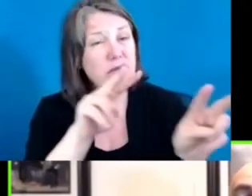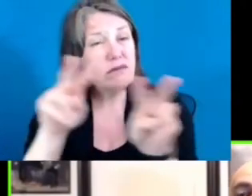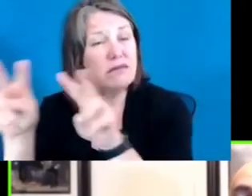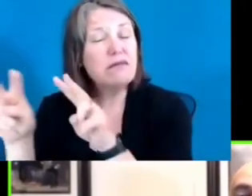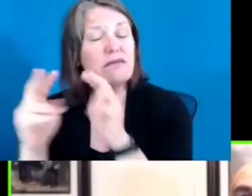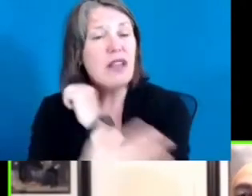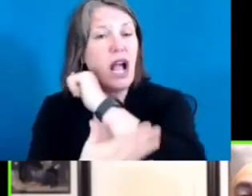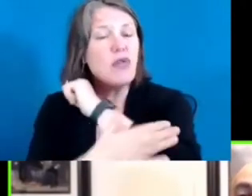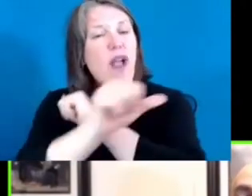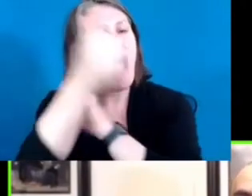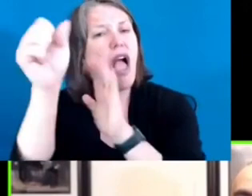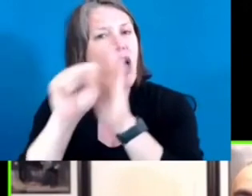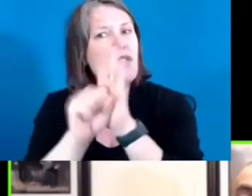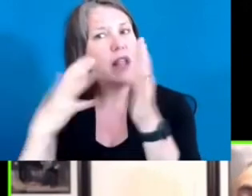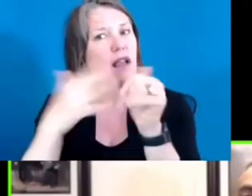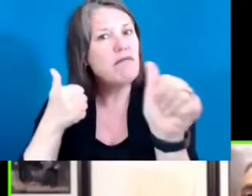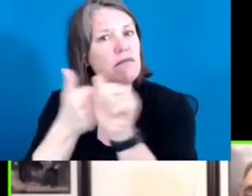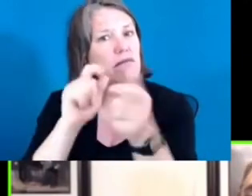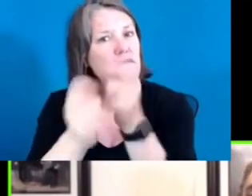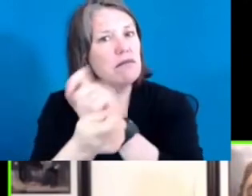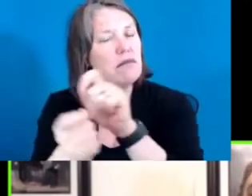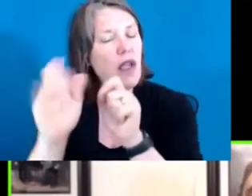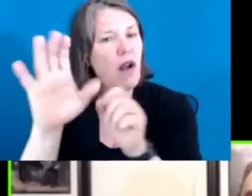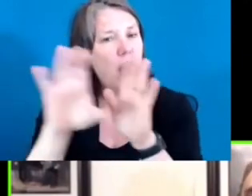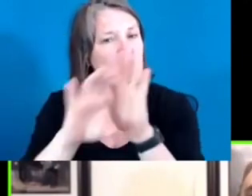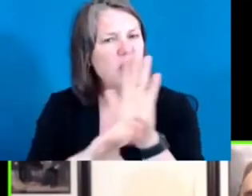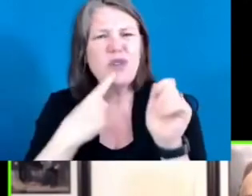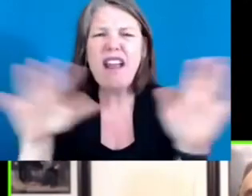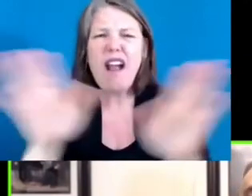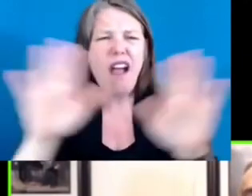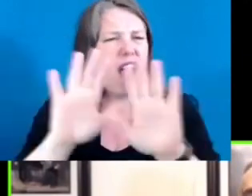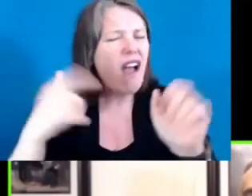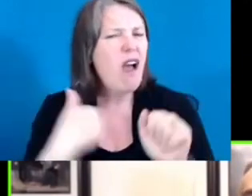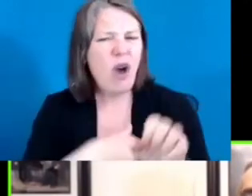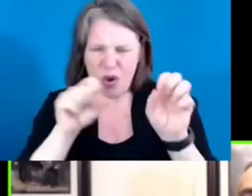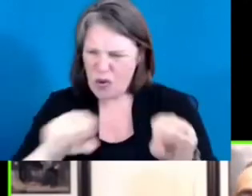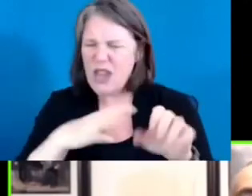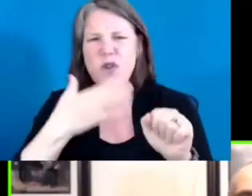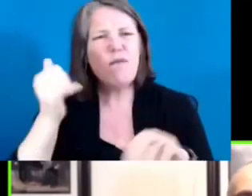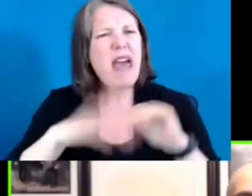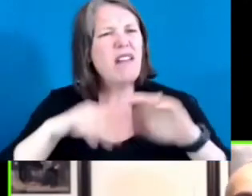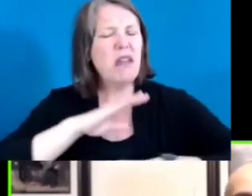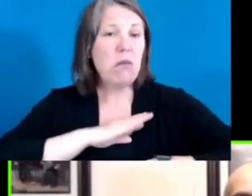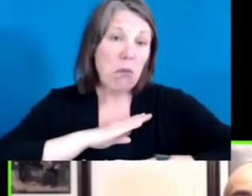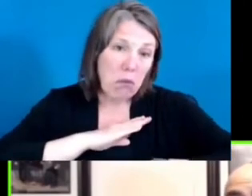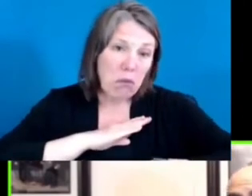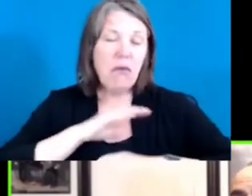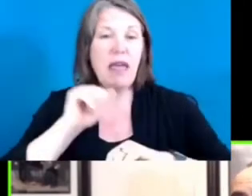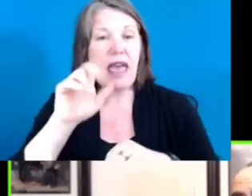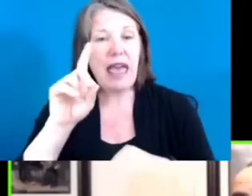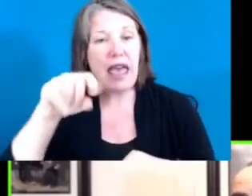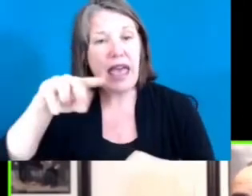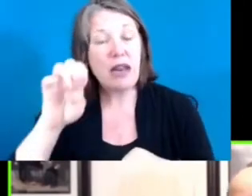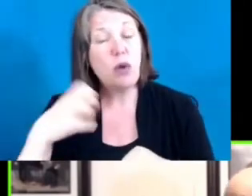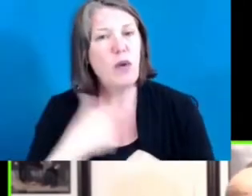no, we can do better than adequate. We should create real strong rights, quality education for our children. You know, the